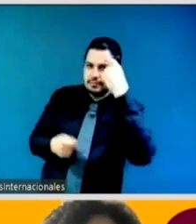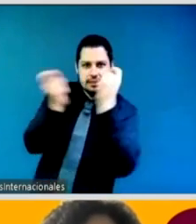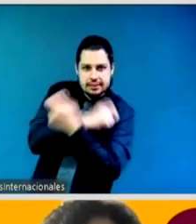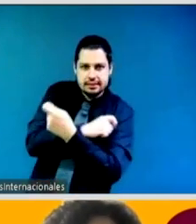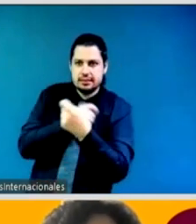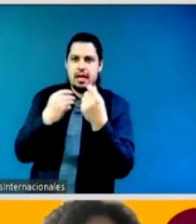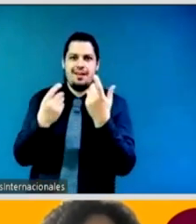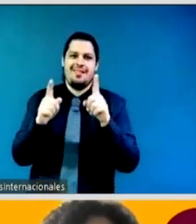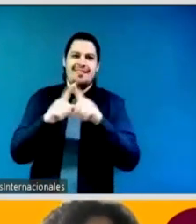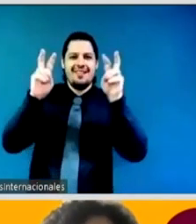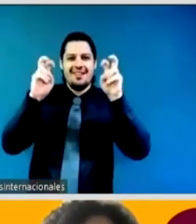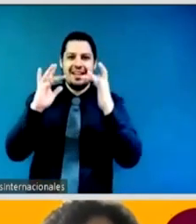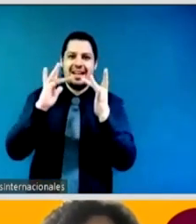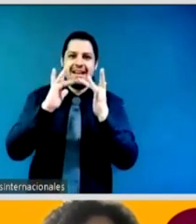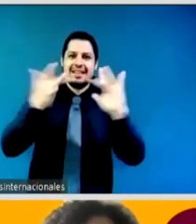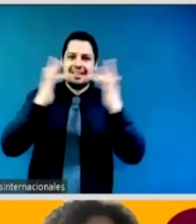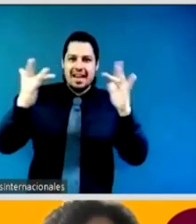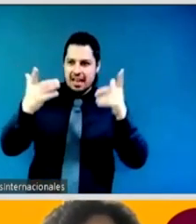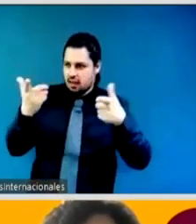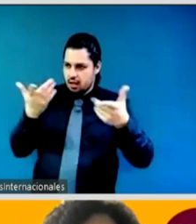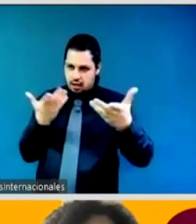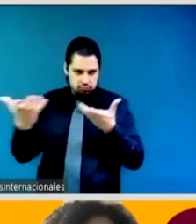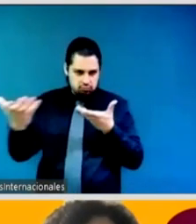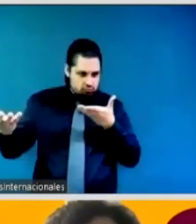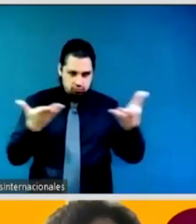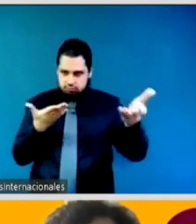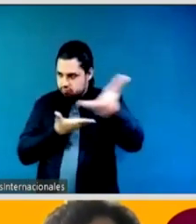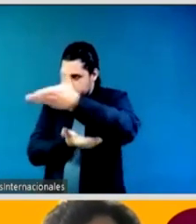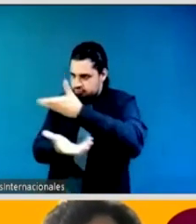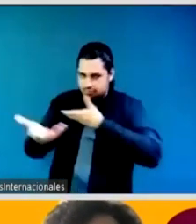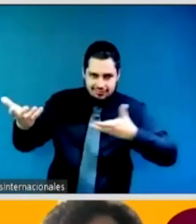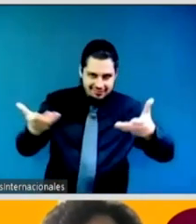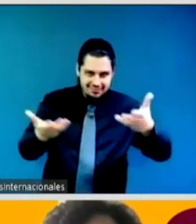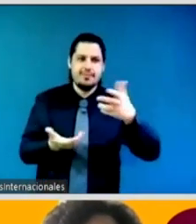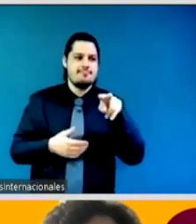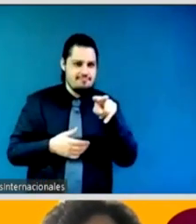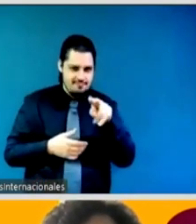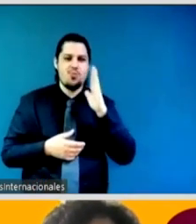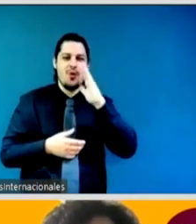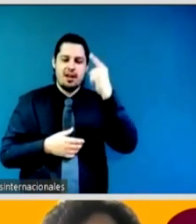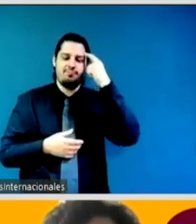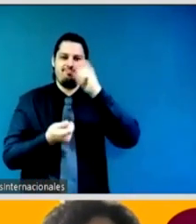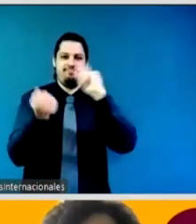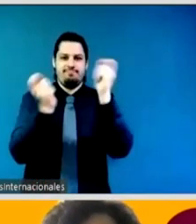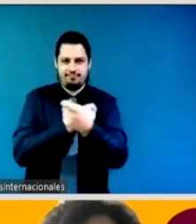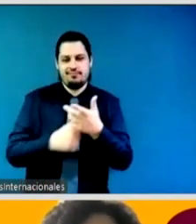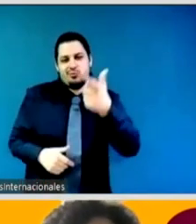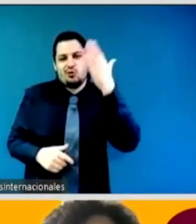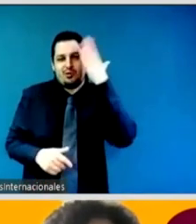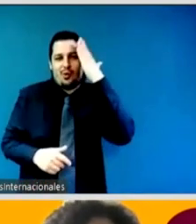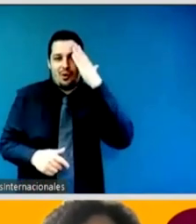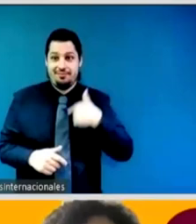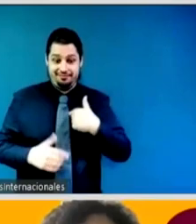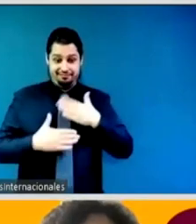even for me because my fiduciary norms are tough um but that we enable them to speak to talk to take and claim their